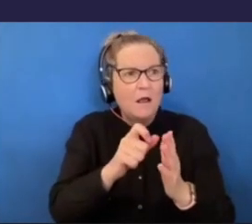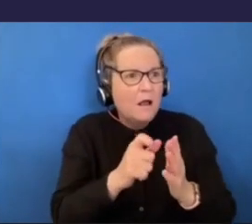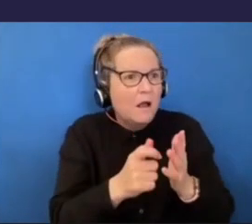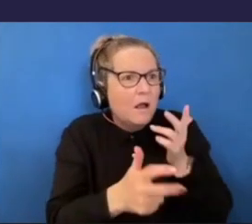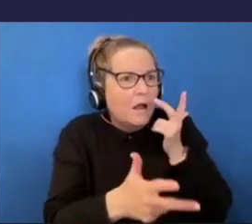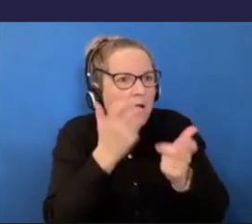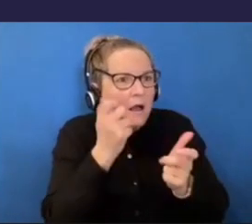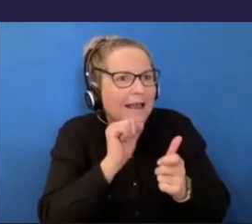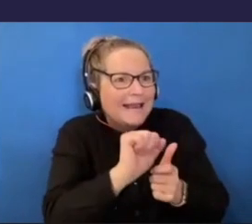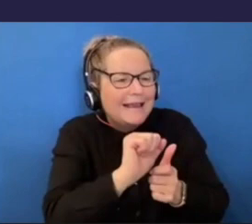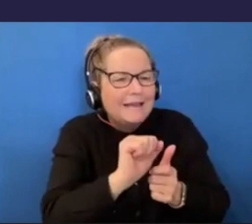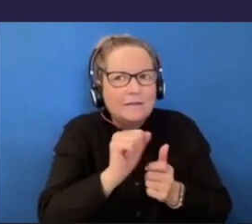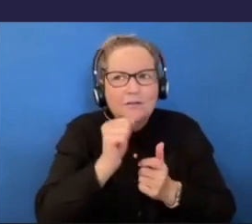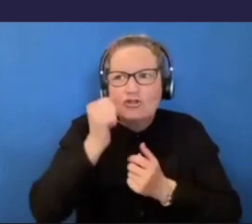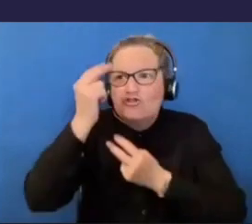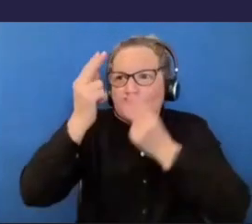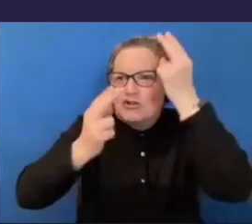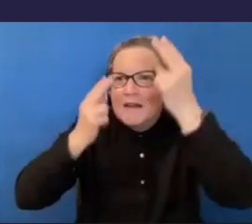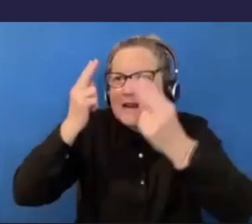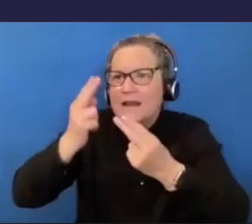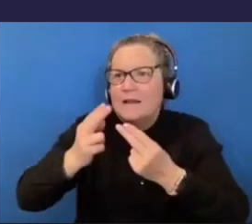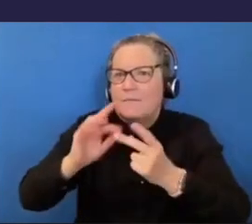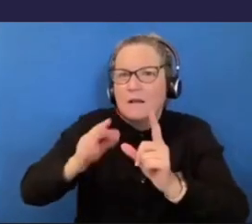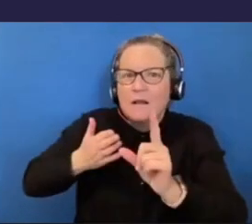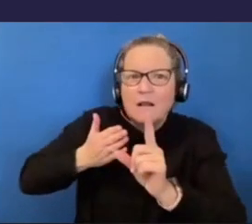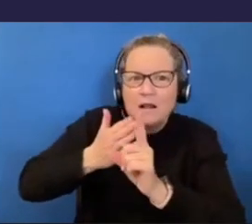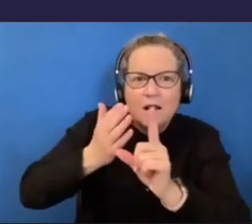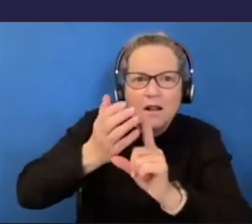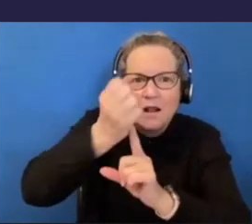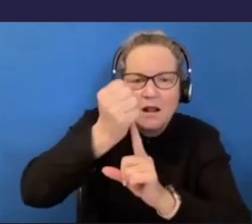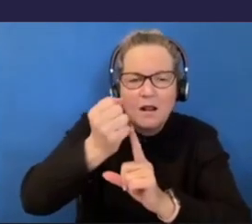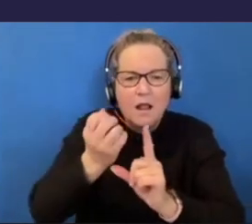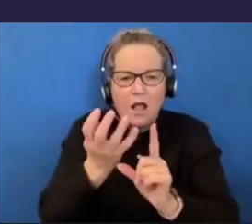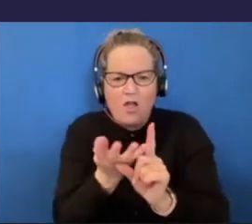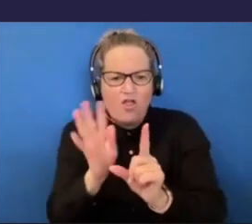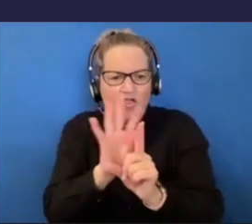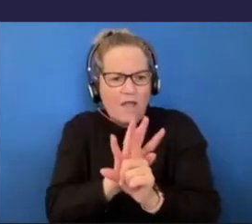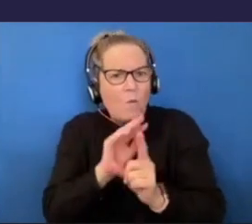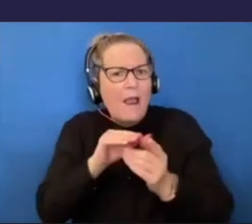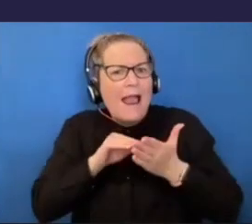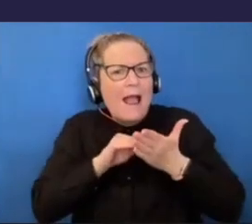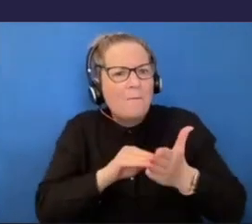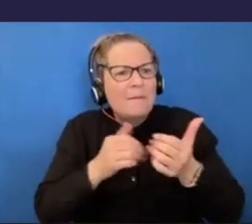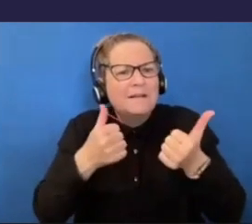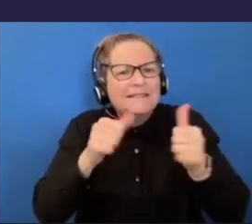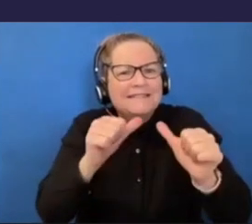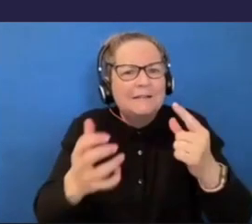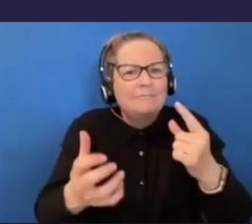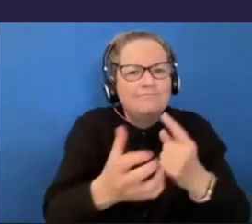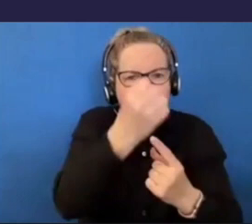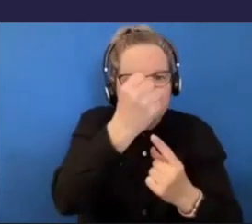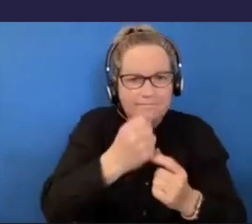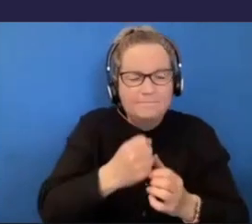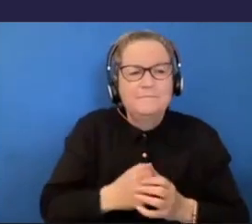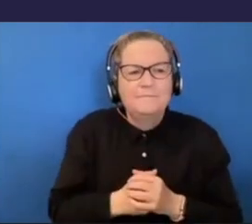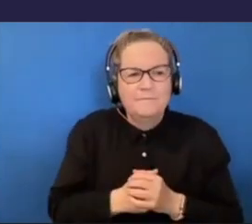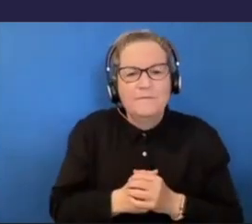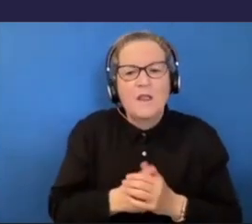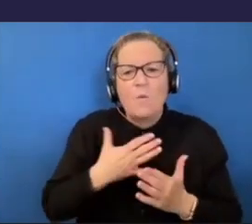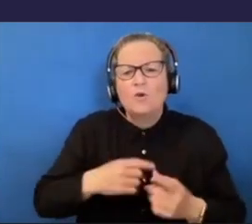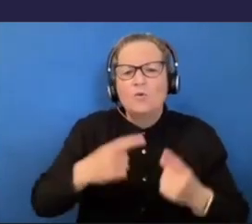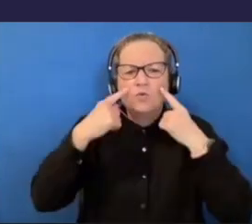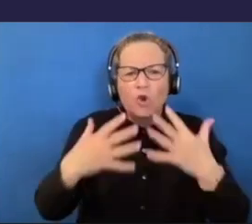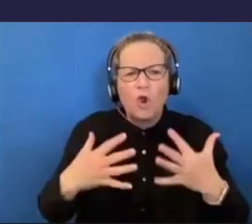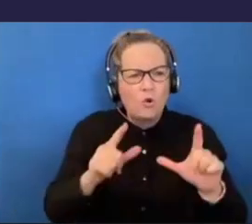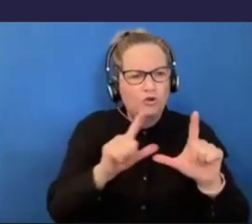And then we move and take action to actualize that. So I'd like to show you this diagram